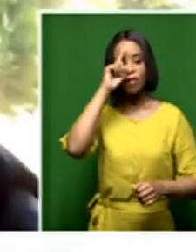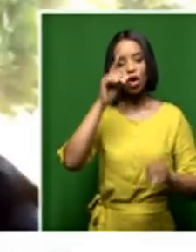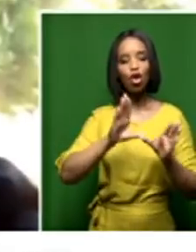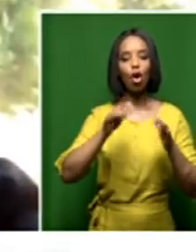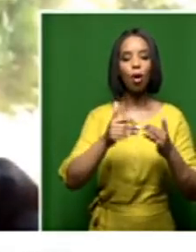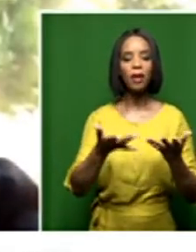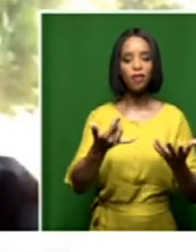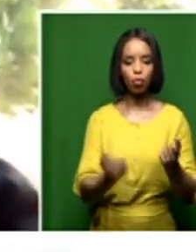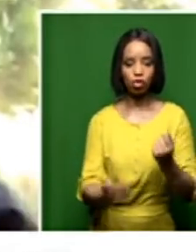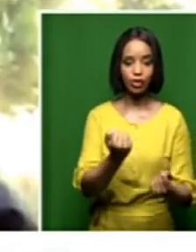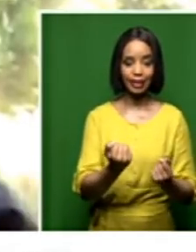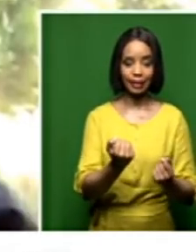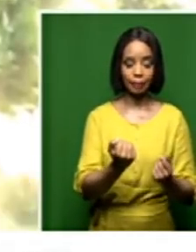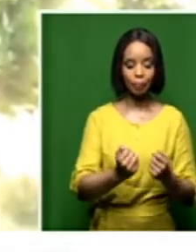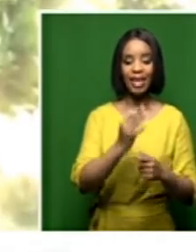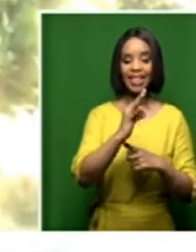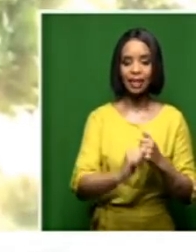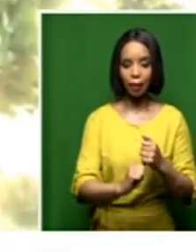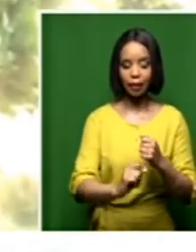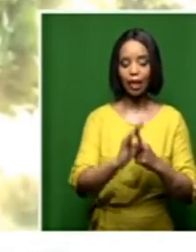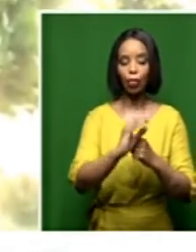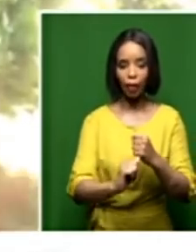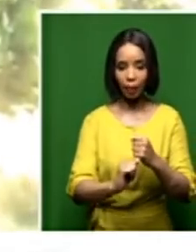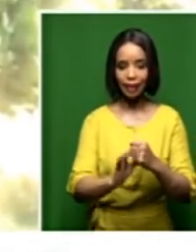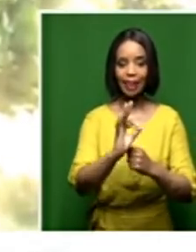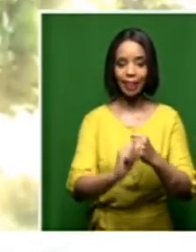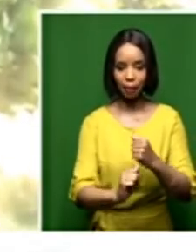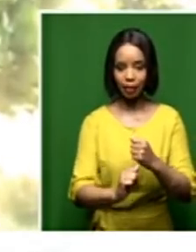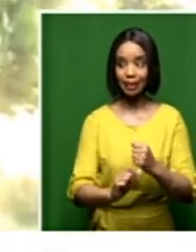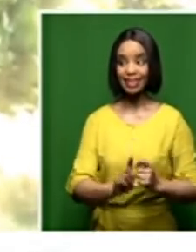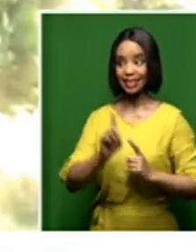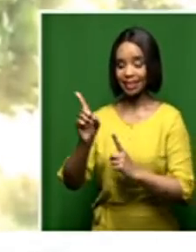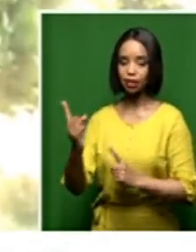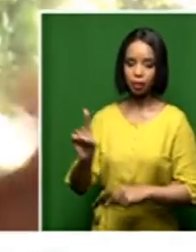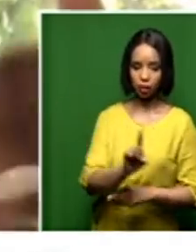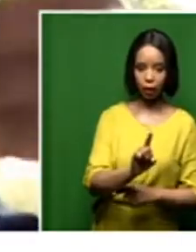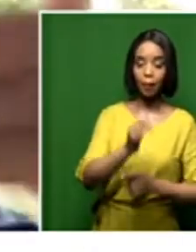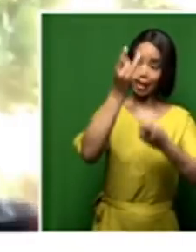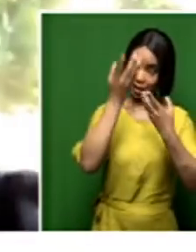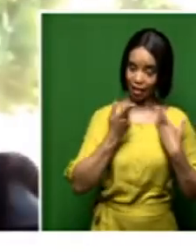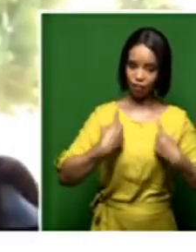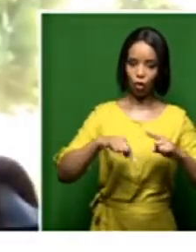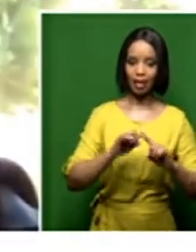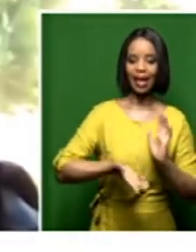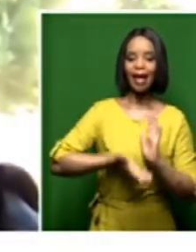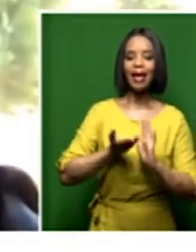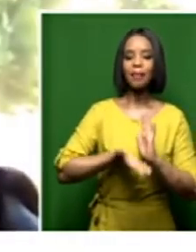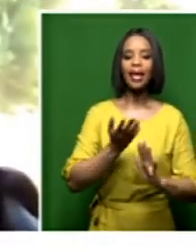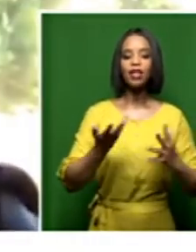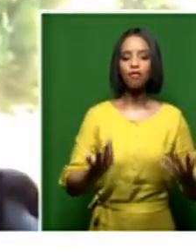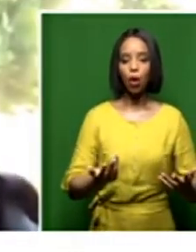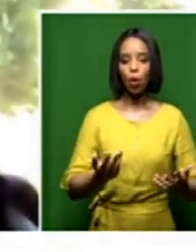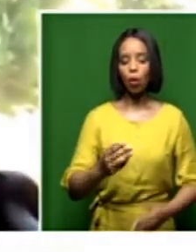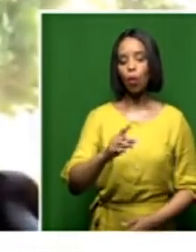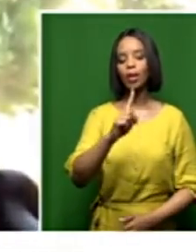on progress on all of these TRC cases, not just the trade of four, because that is